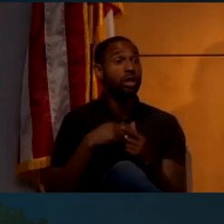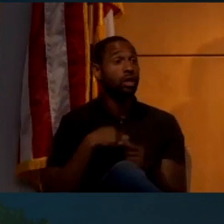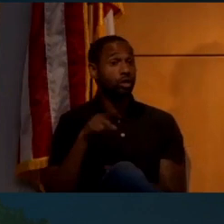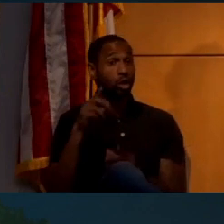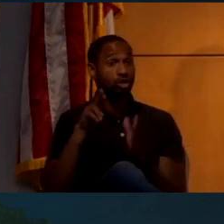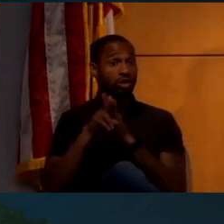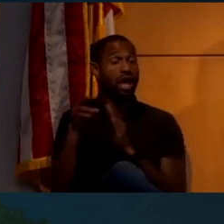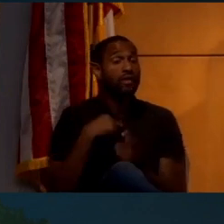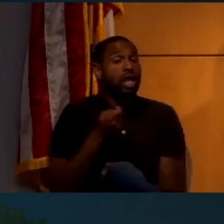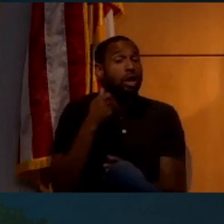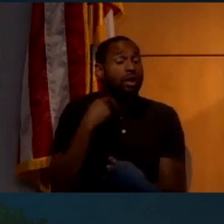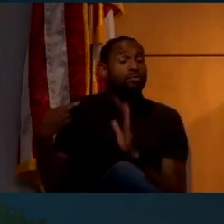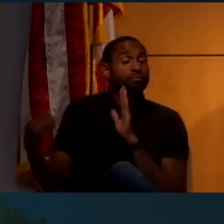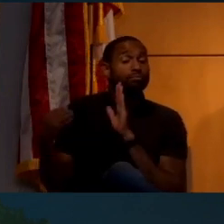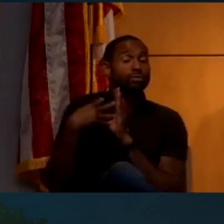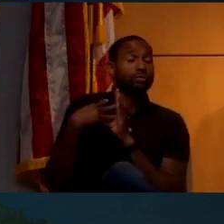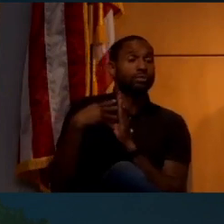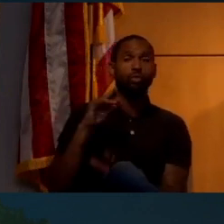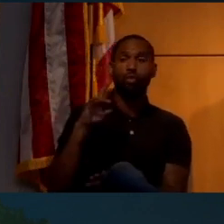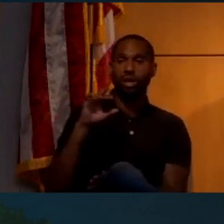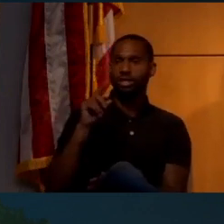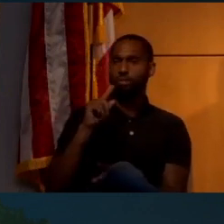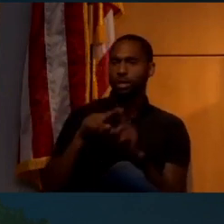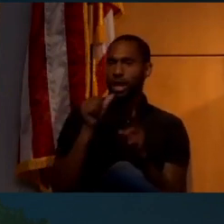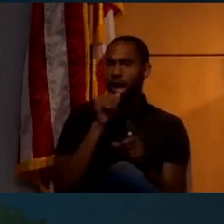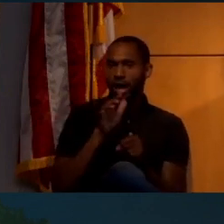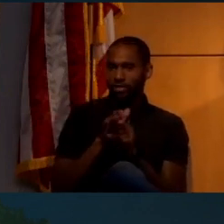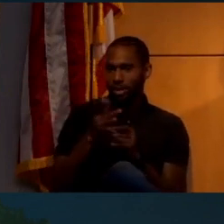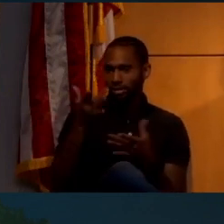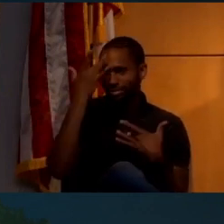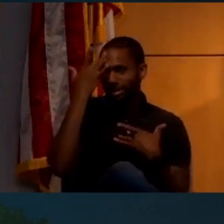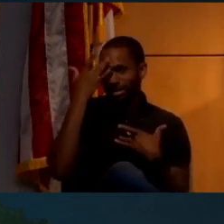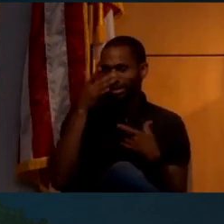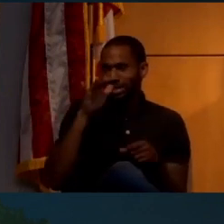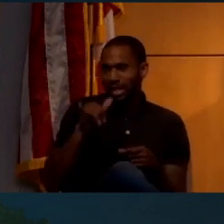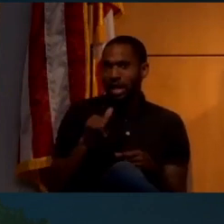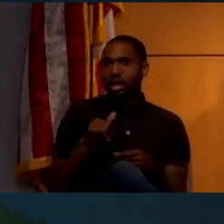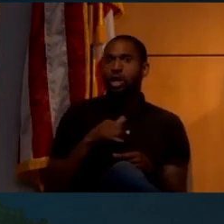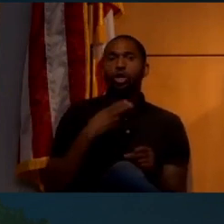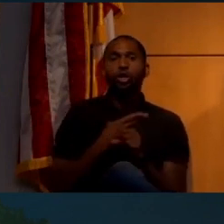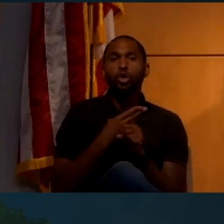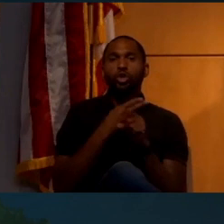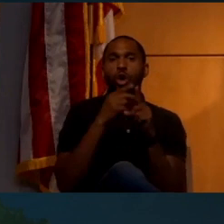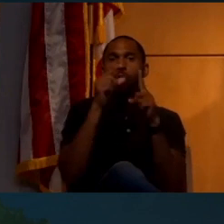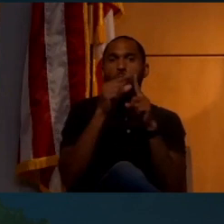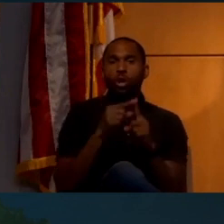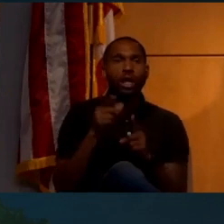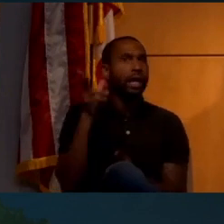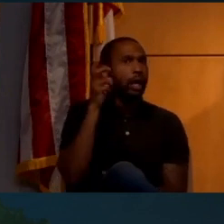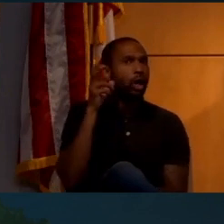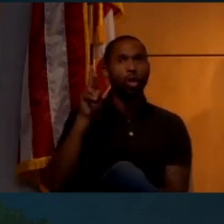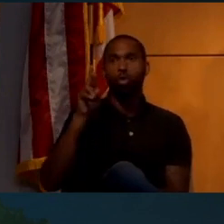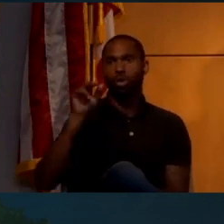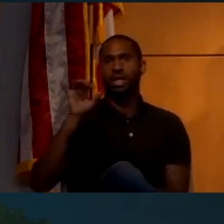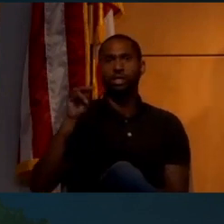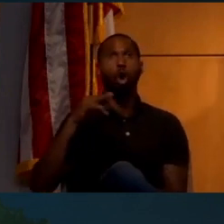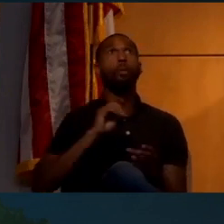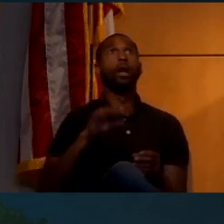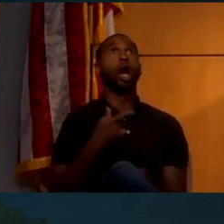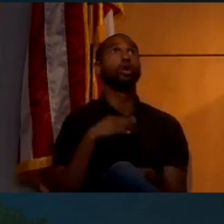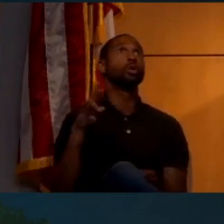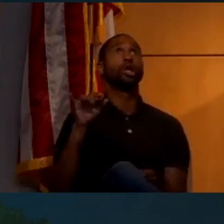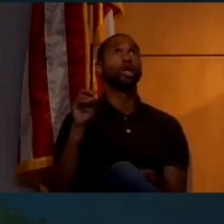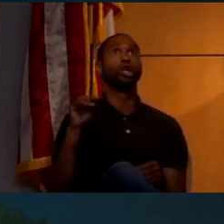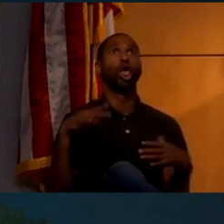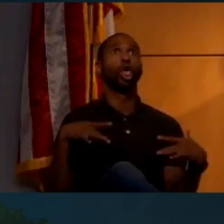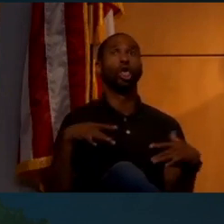elevated dose of radiation, but not enough to make them sick. And so it's just stuff like this. So you use buzzwords, know, people hear about radiation and they think, oh, my gosh, radiation.